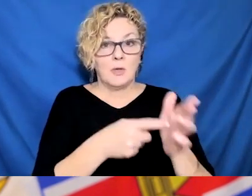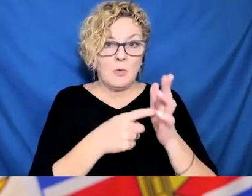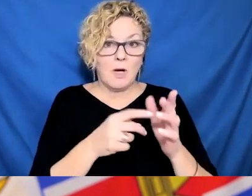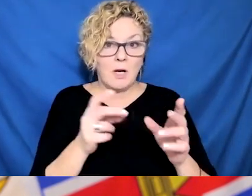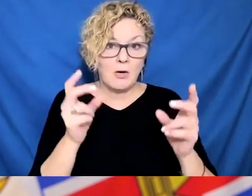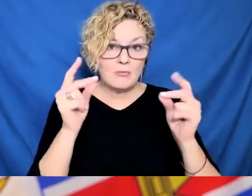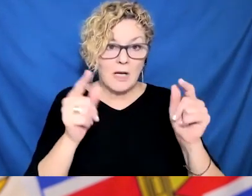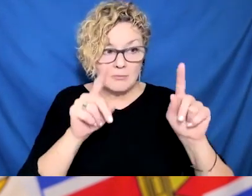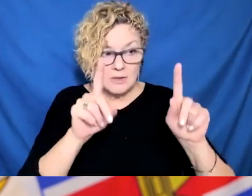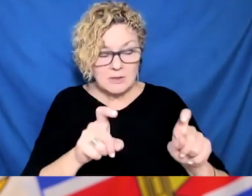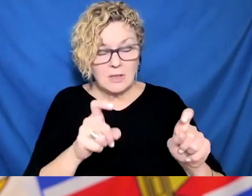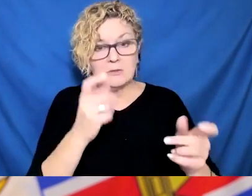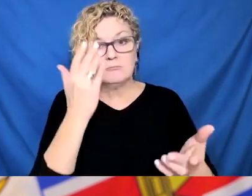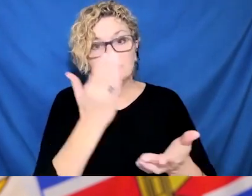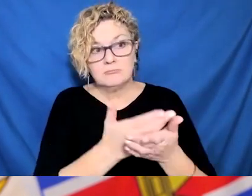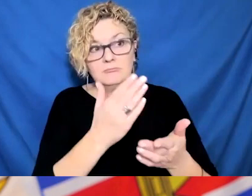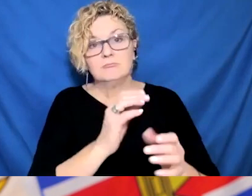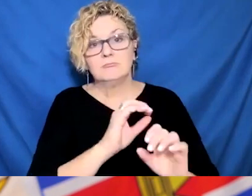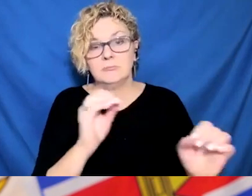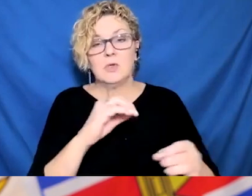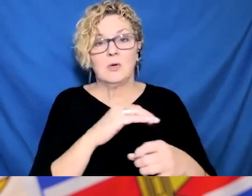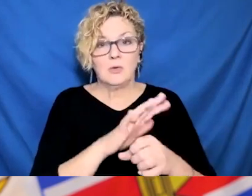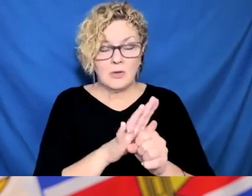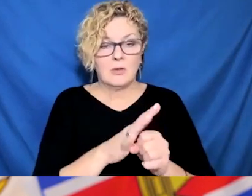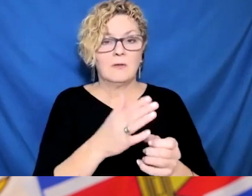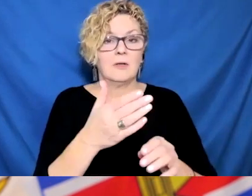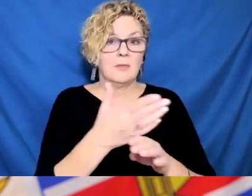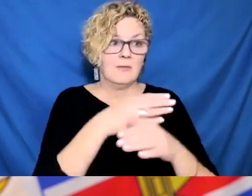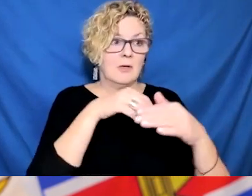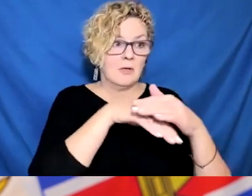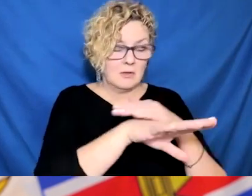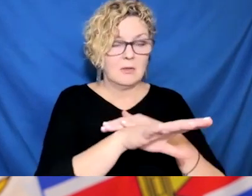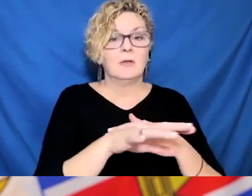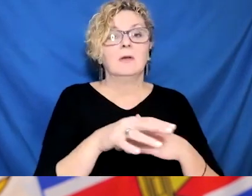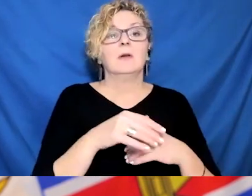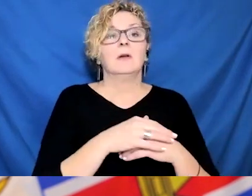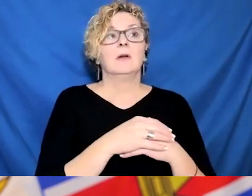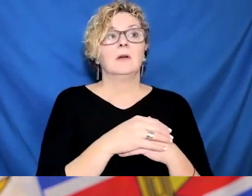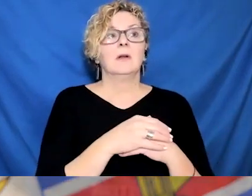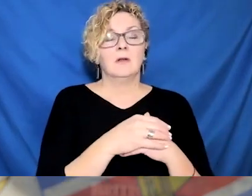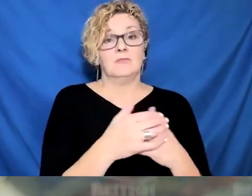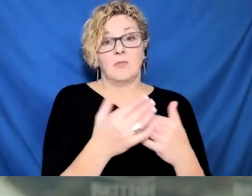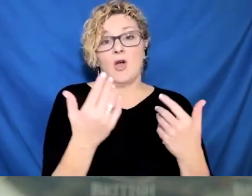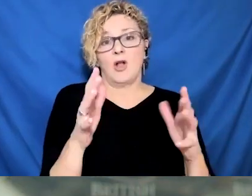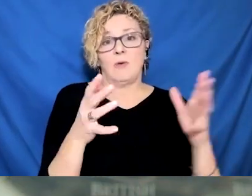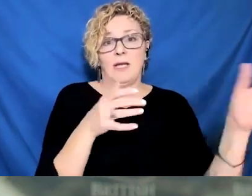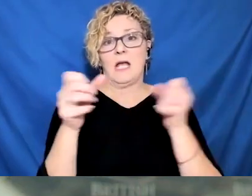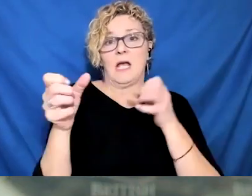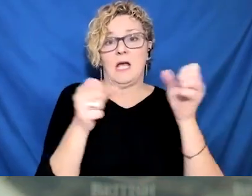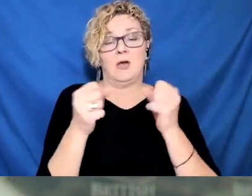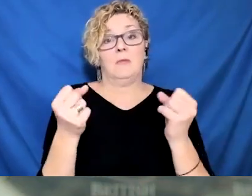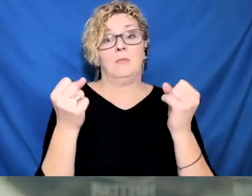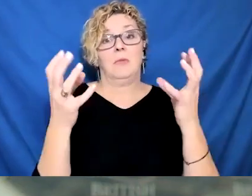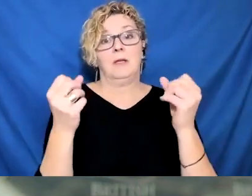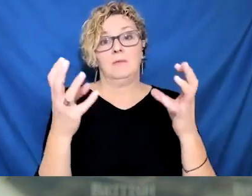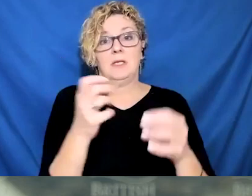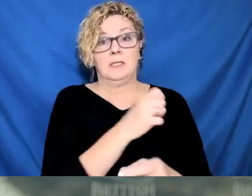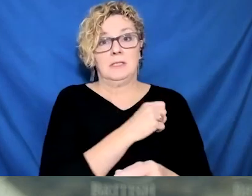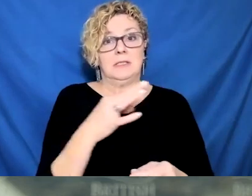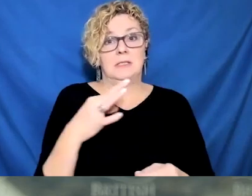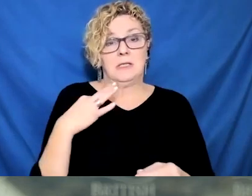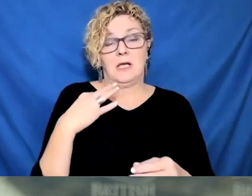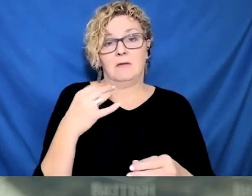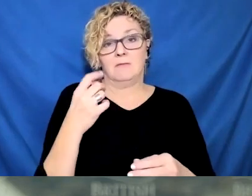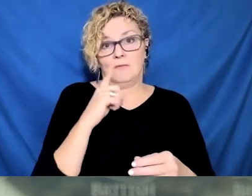redirect people to RIH, which you've said yourself has been in crisis for weeks and months? Dr. Just to understand